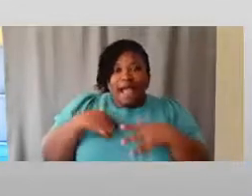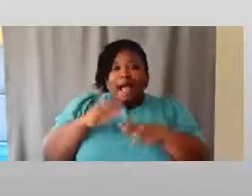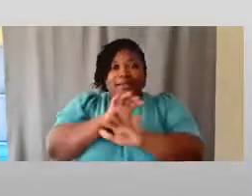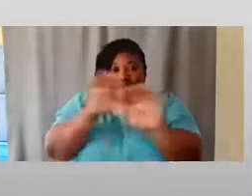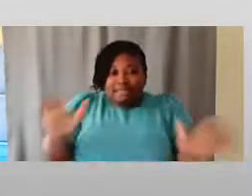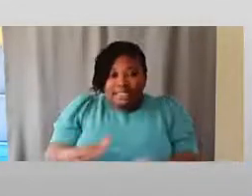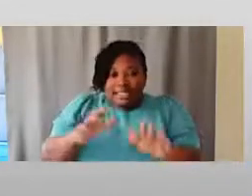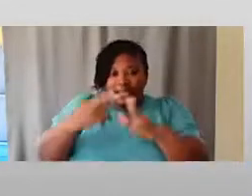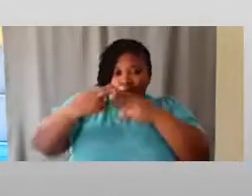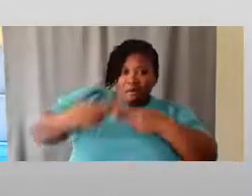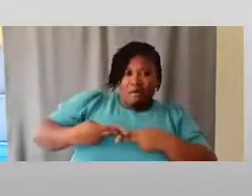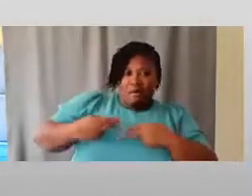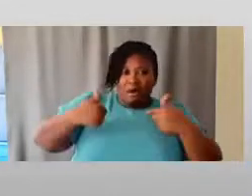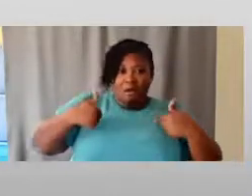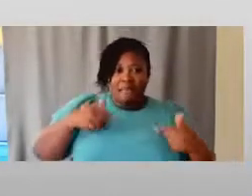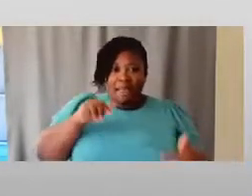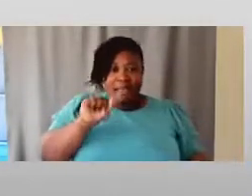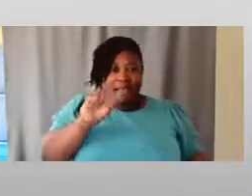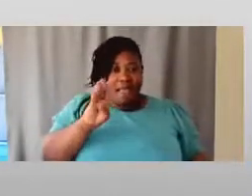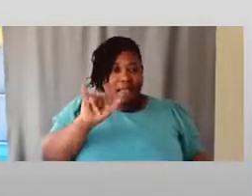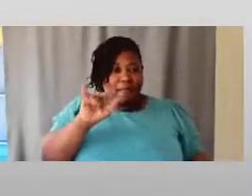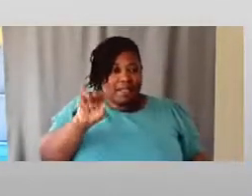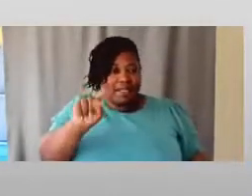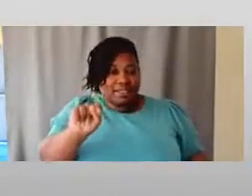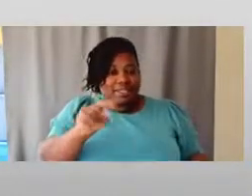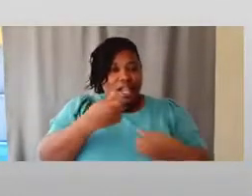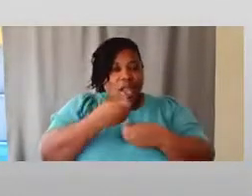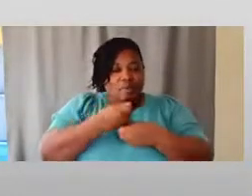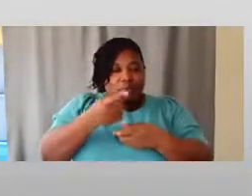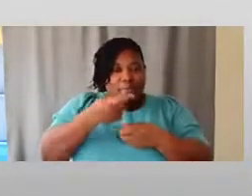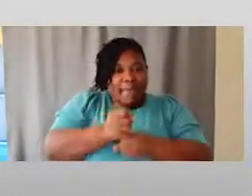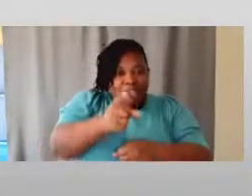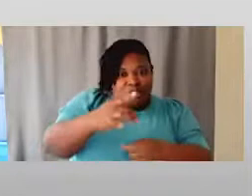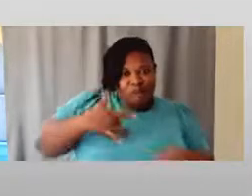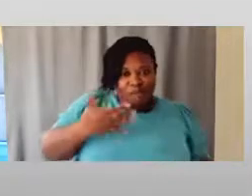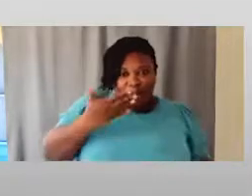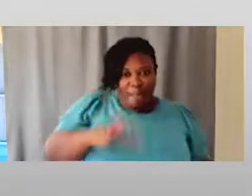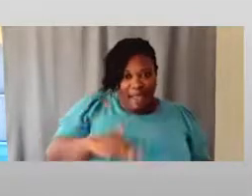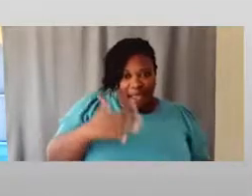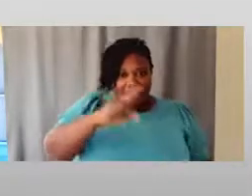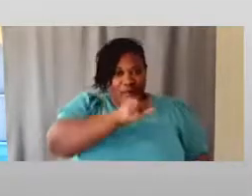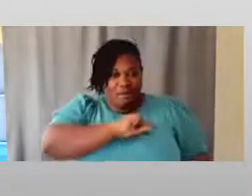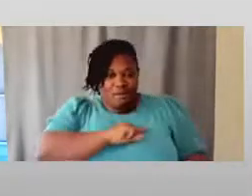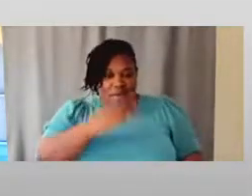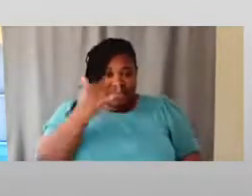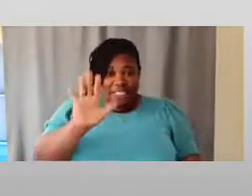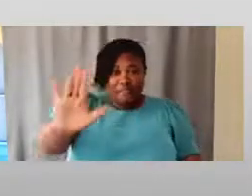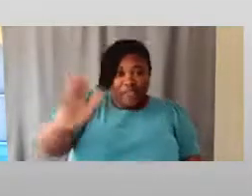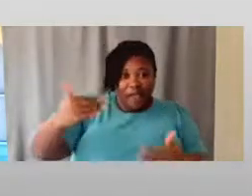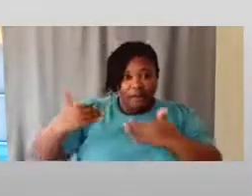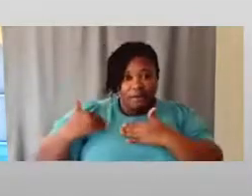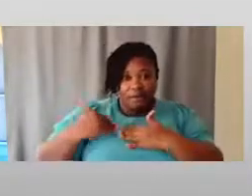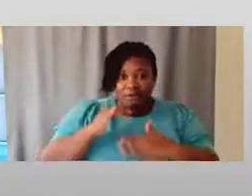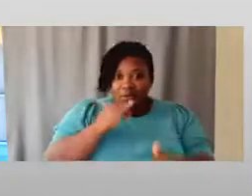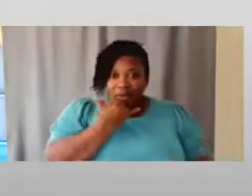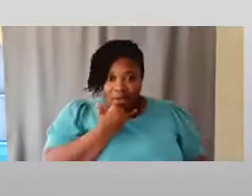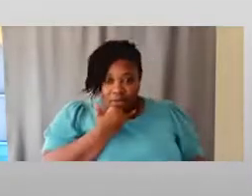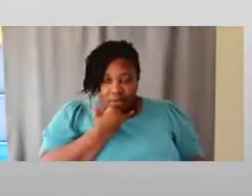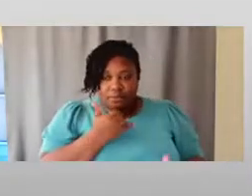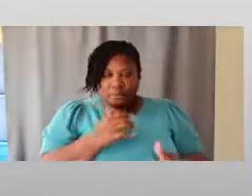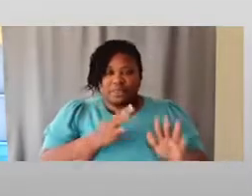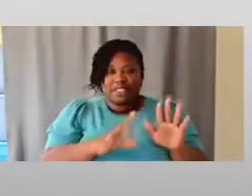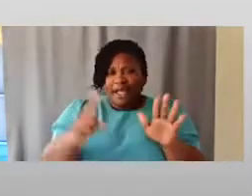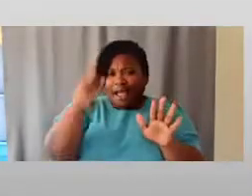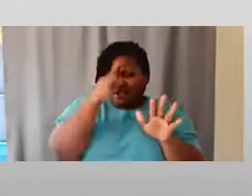And then they, you know, they want to make you feel bad for their mistakes. And I think it's important to